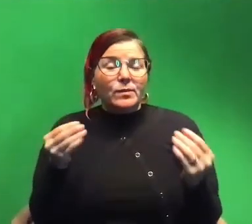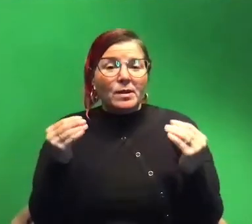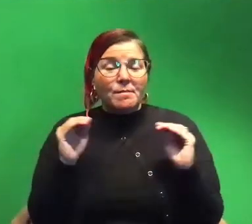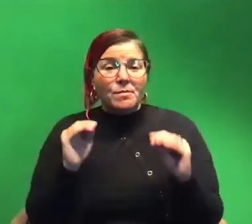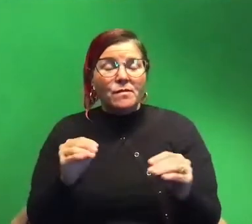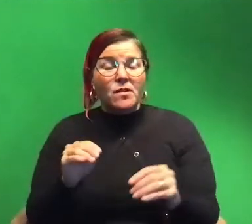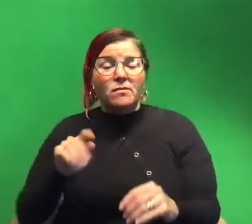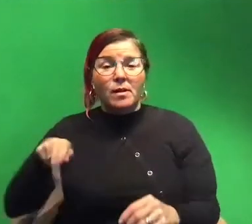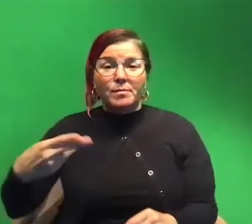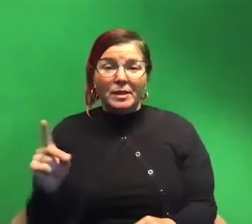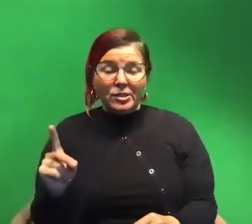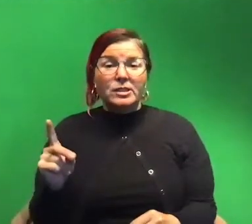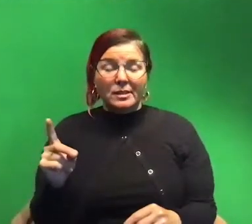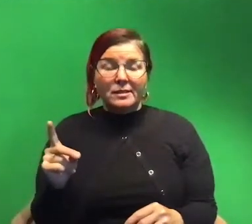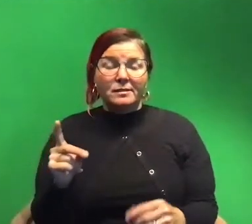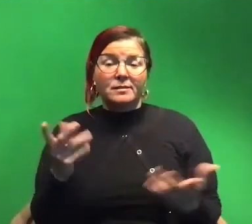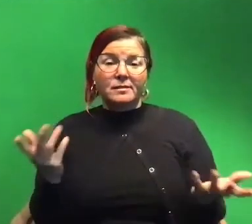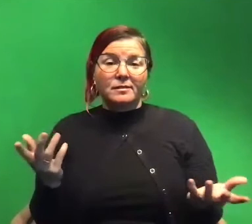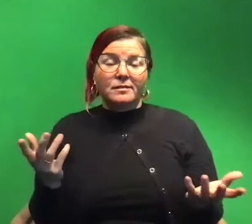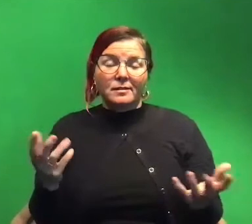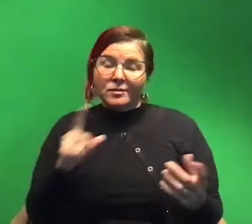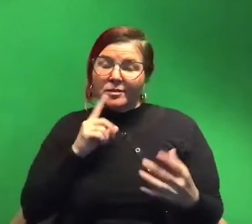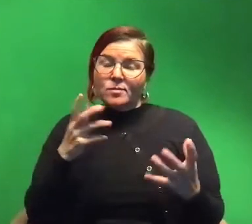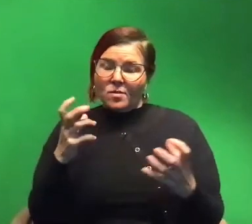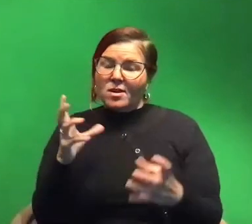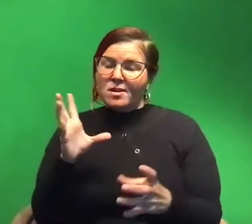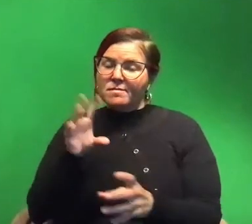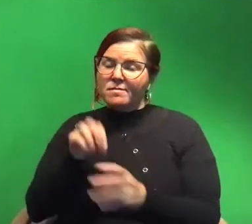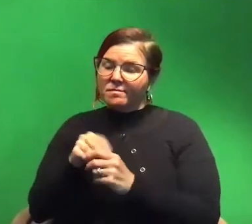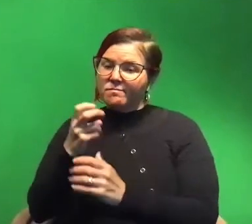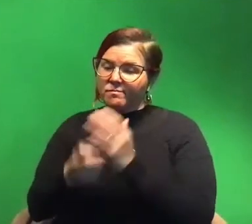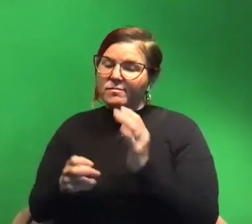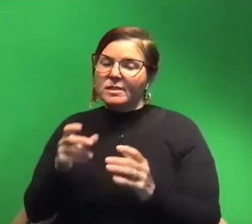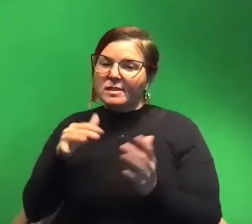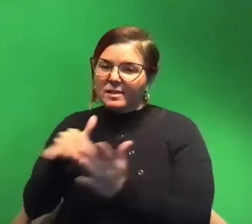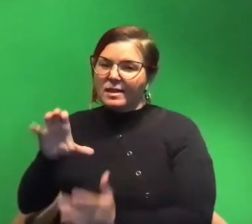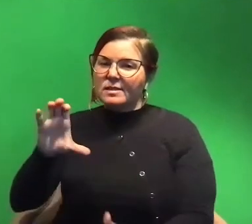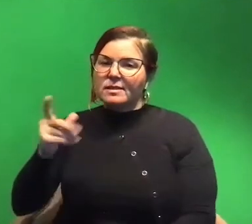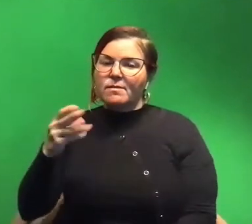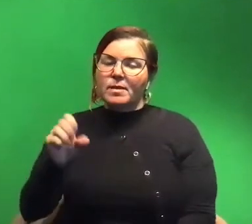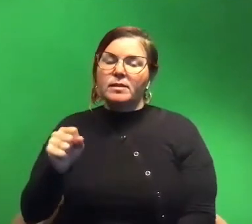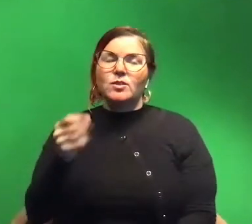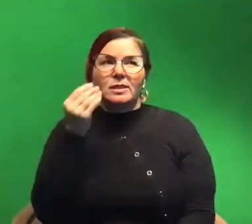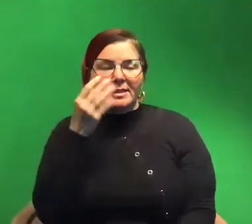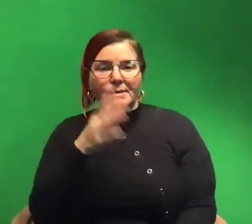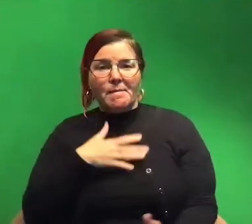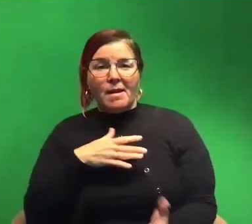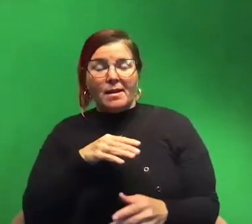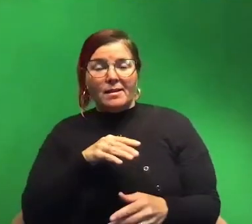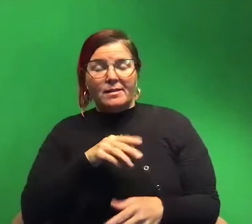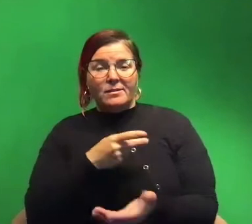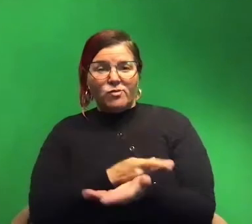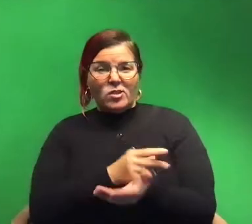doctorate I really really really wanted to study cephalopods. Um so I told my advisor at the time